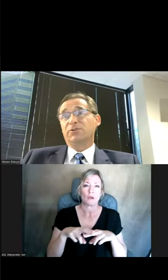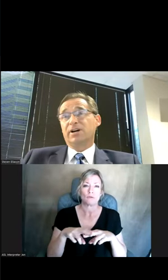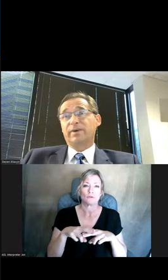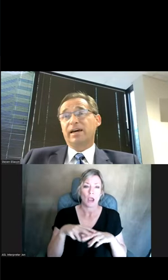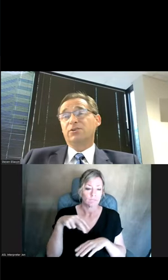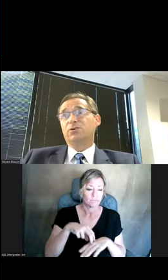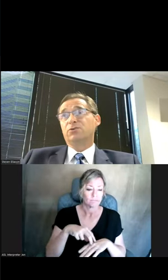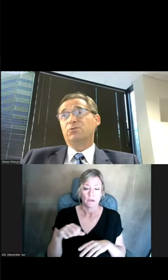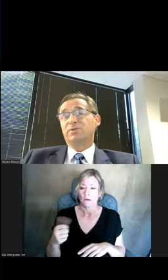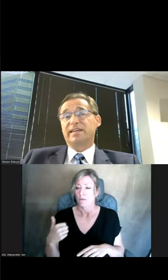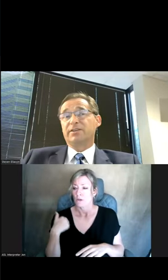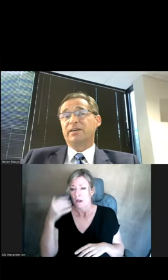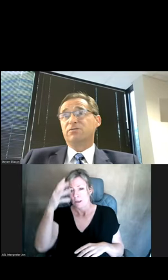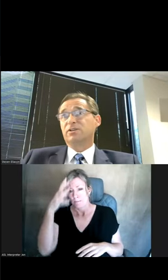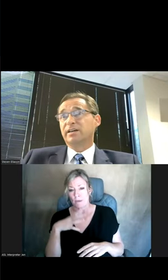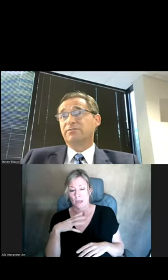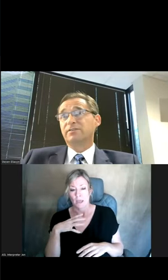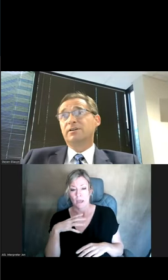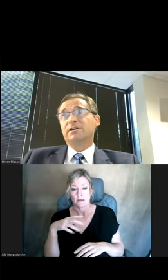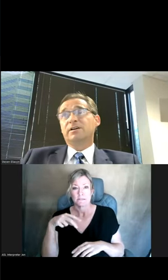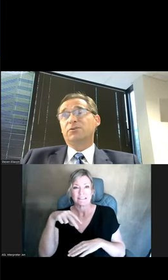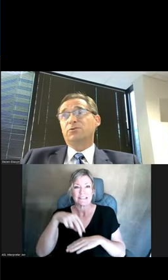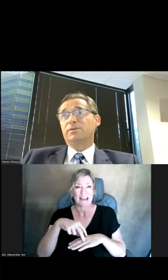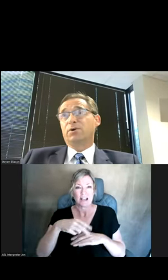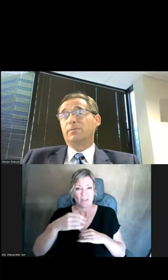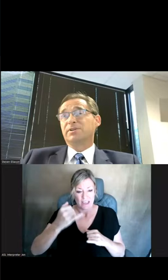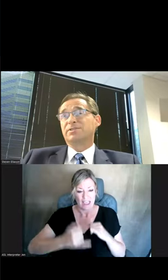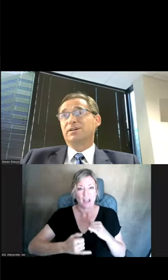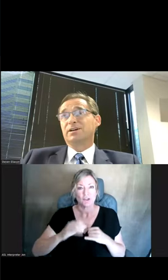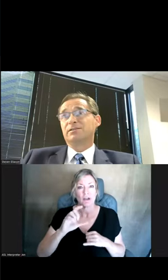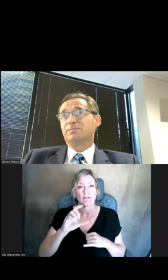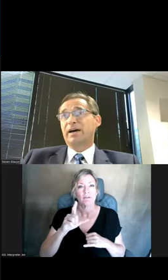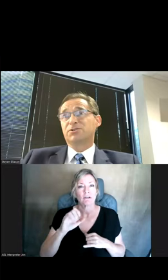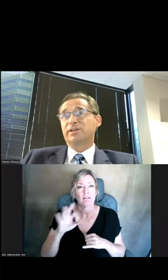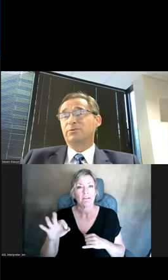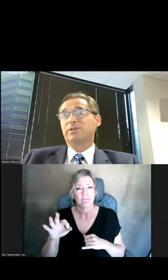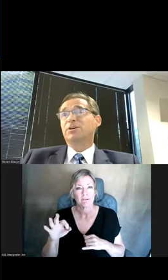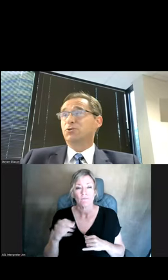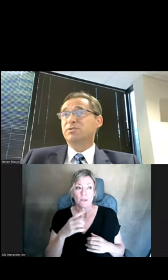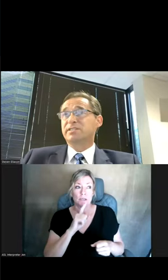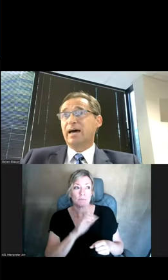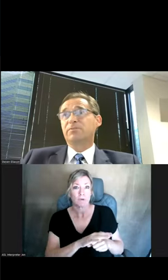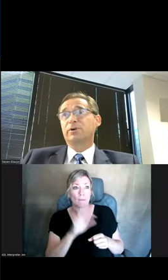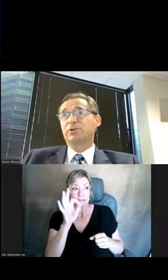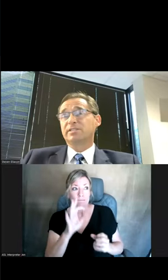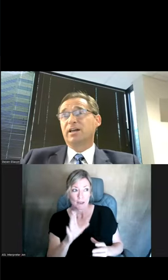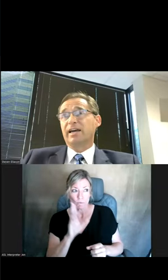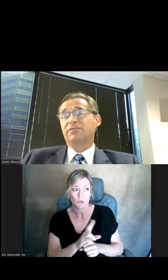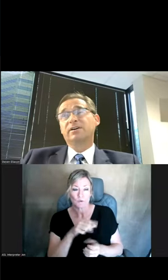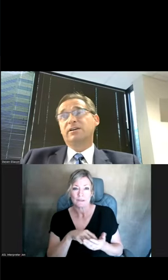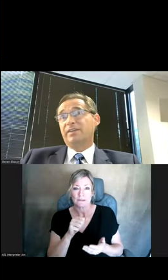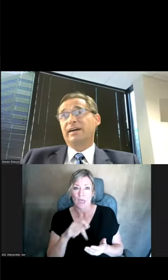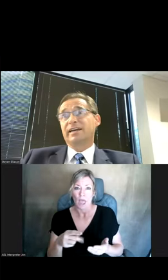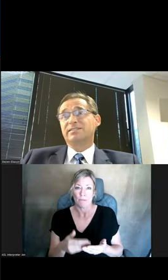another young man who was standing on the edge of a cliff, who had promised his pastor he would use this app before he took his